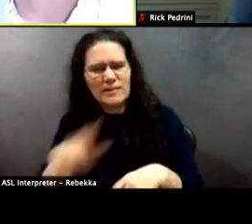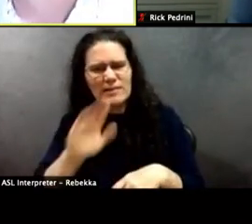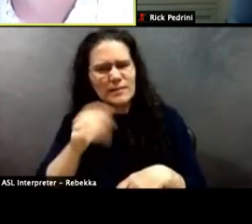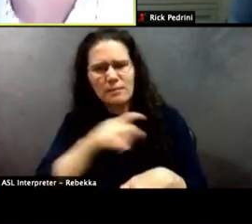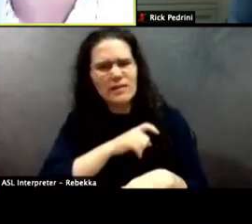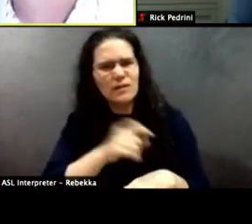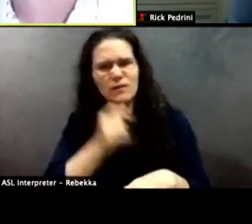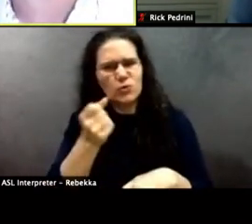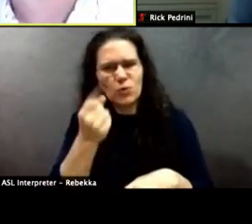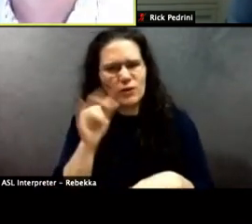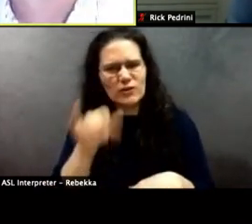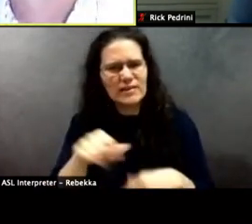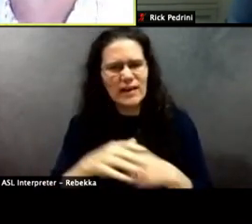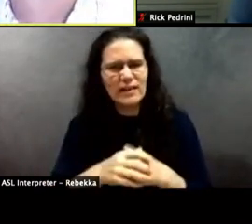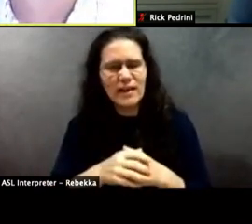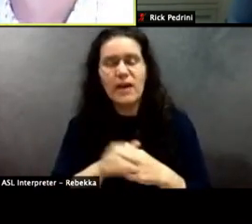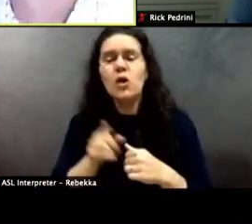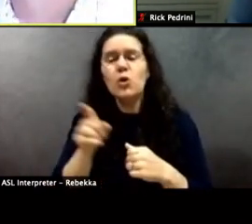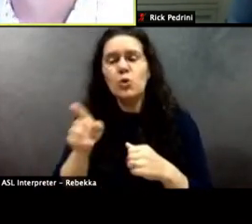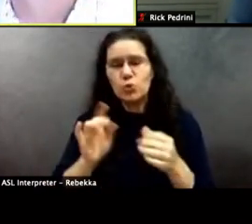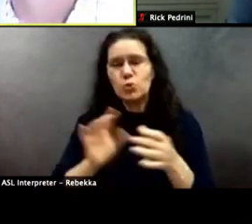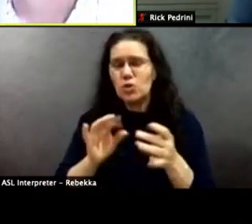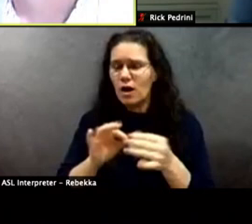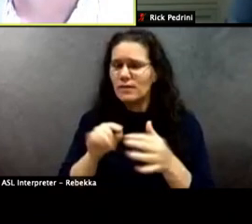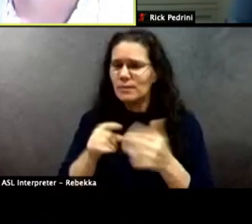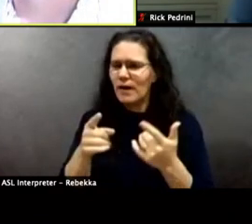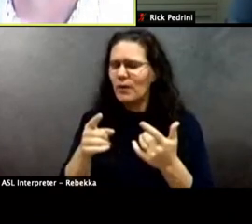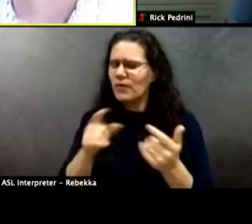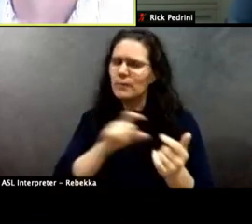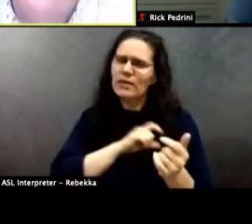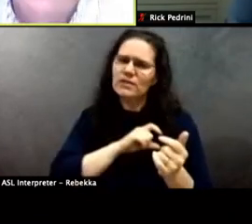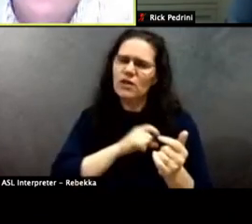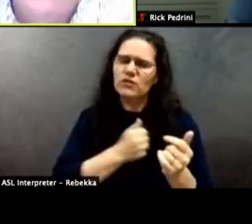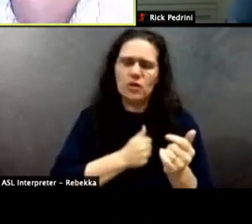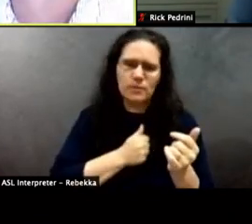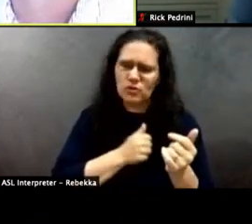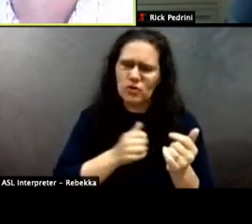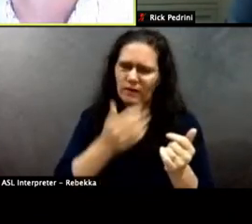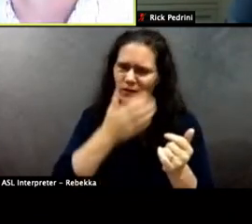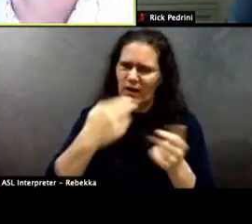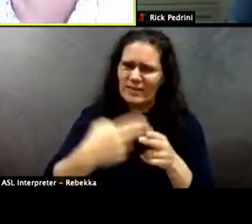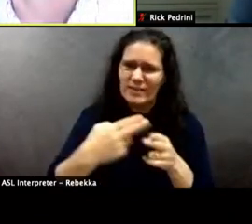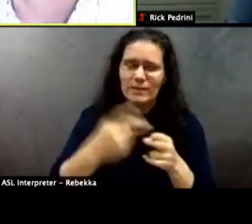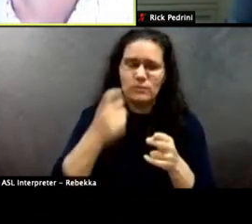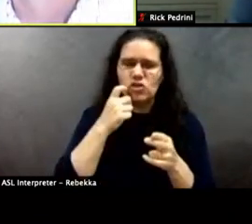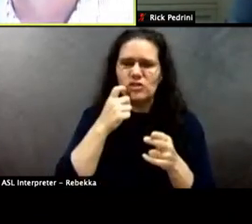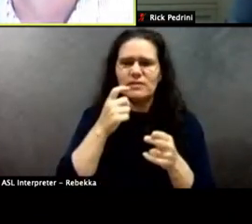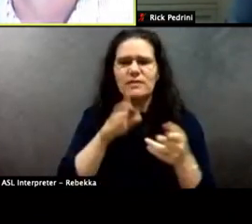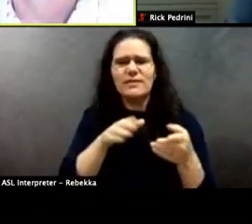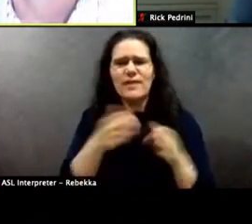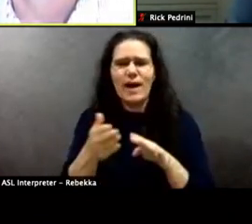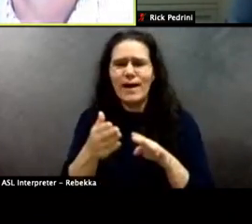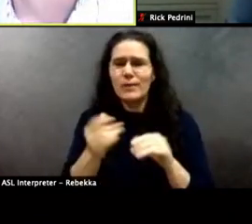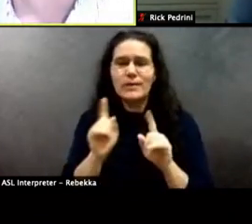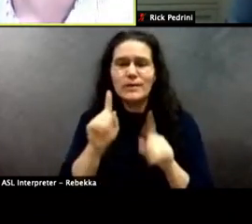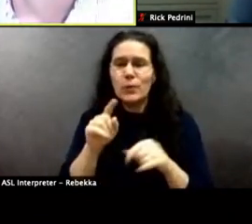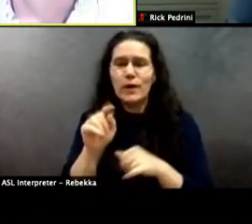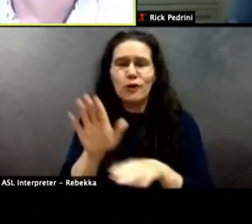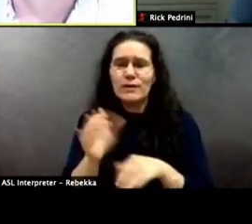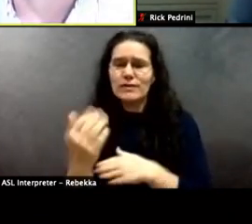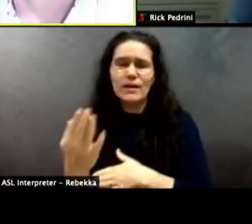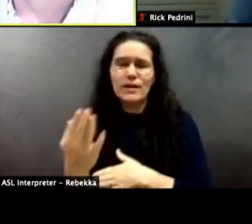police officer. I forgive me. I can't remember his name who was just, you know, killed while serving a warrant on a Sunday morning.